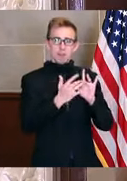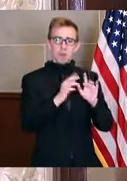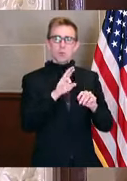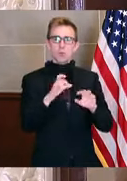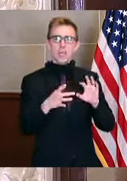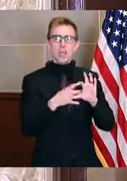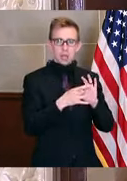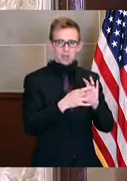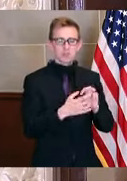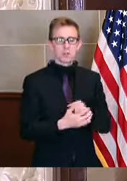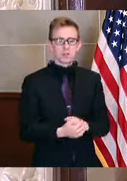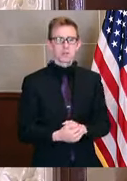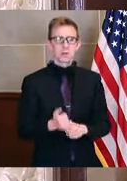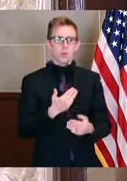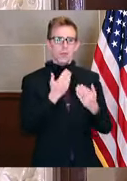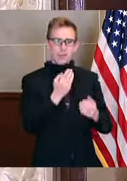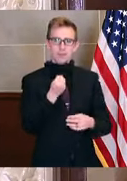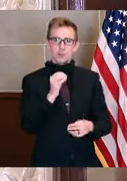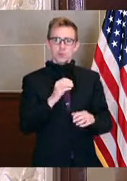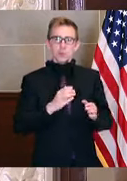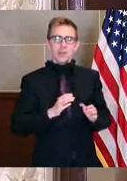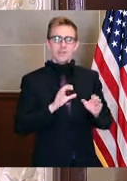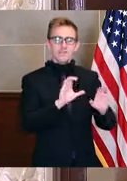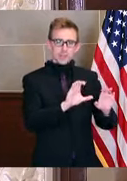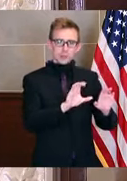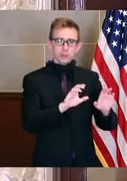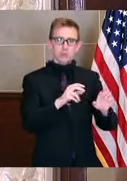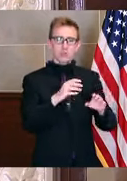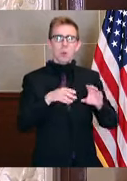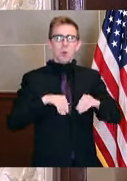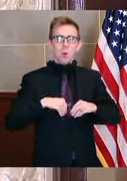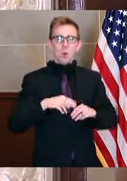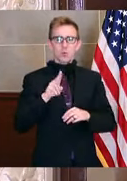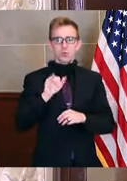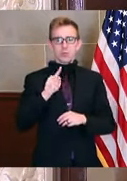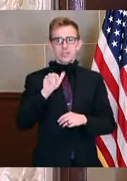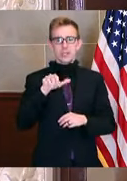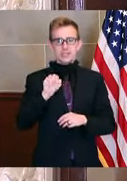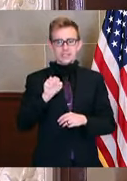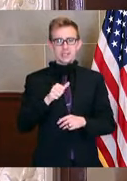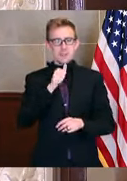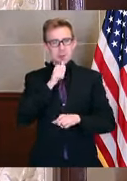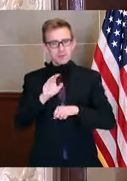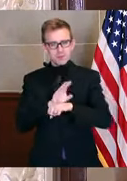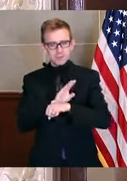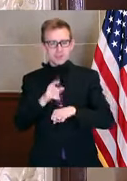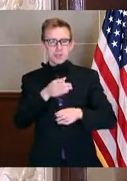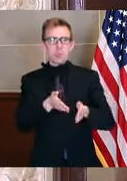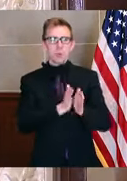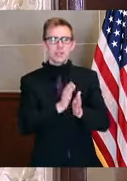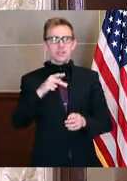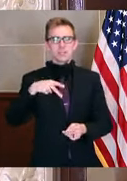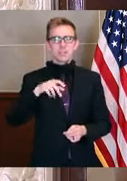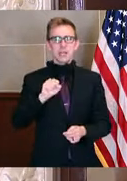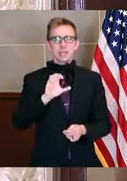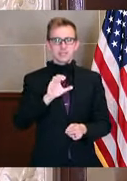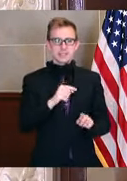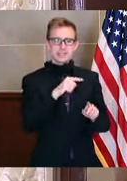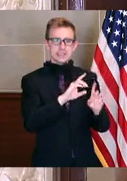I'd like to thank Missouri investor-owned utilities that proactively requested the PSC